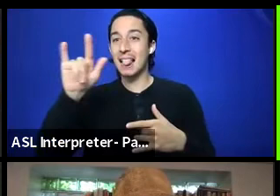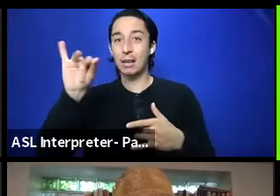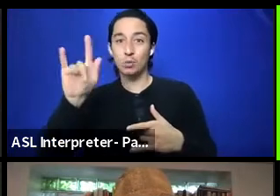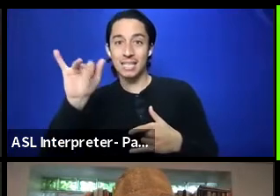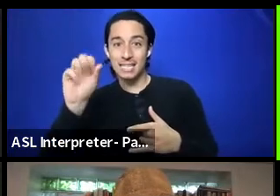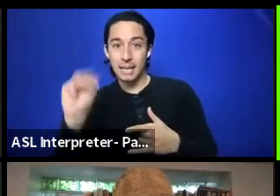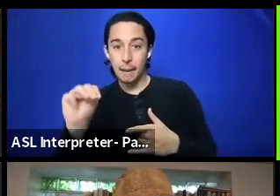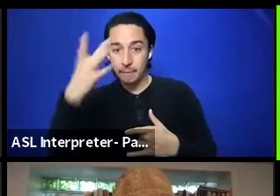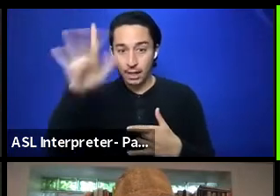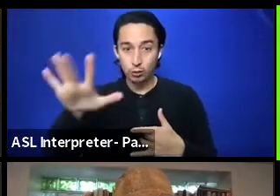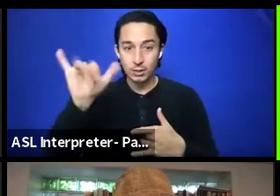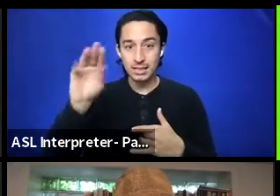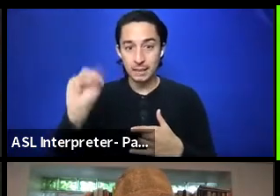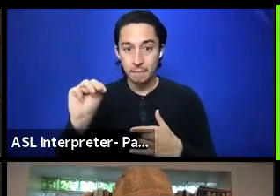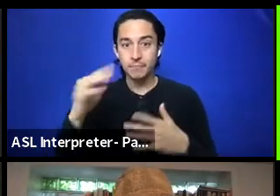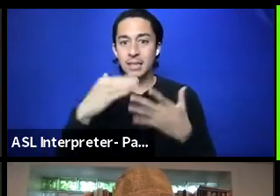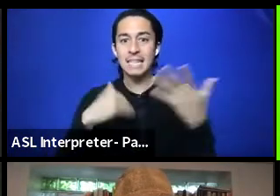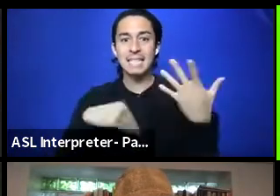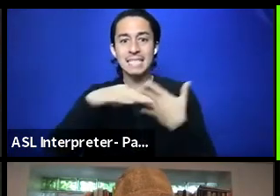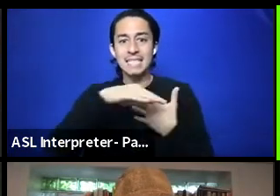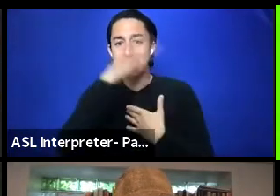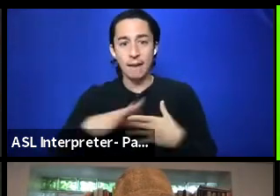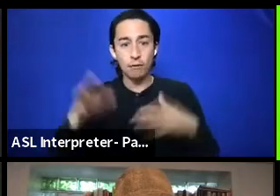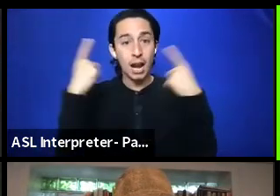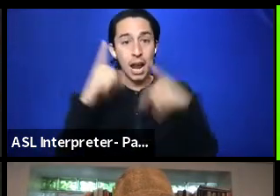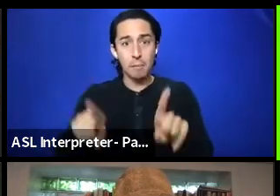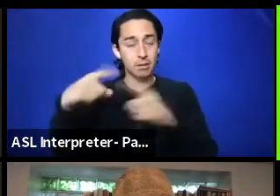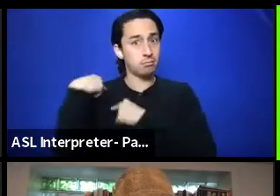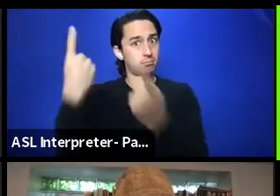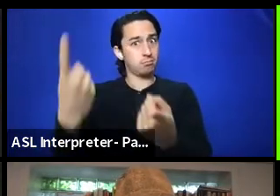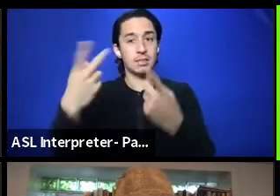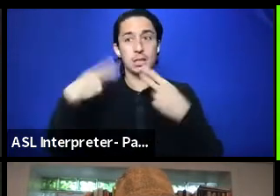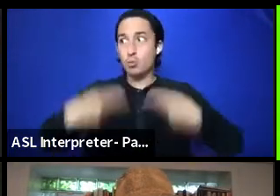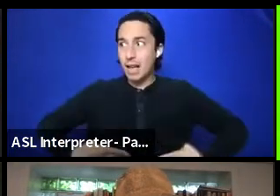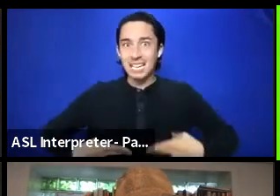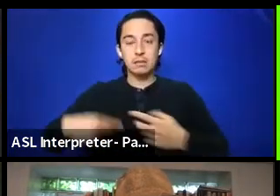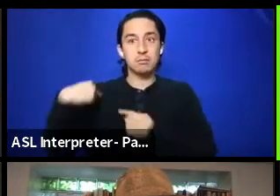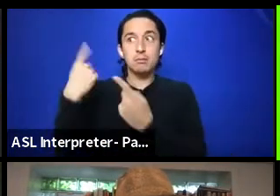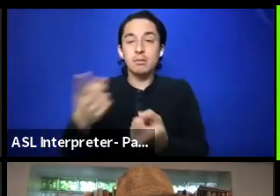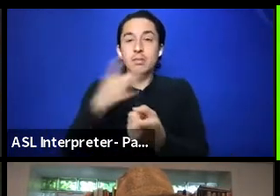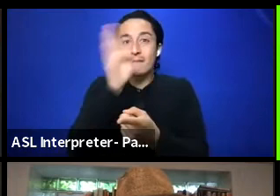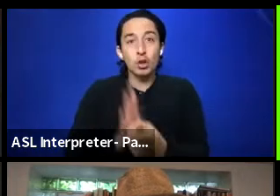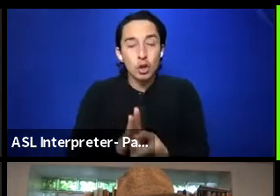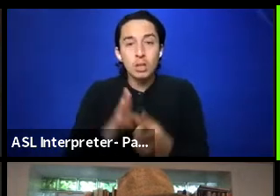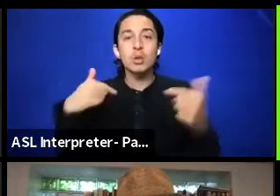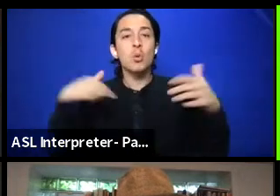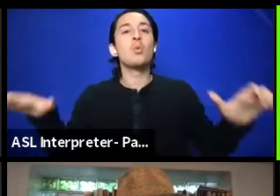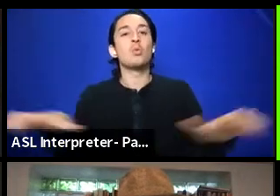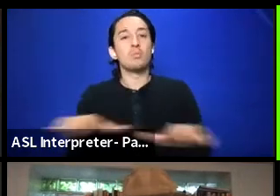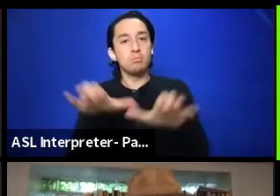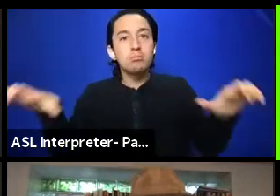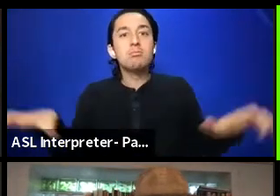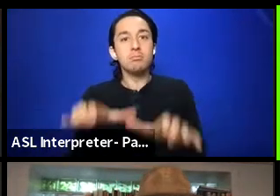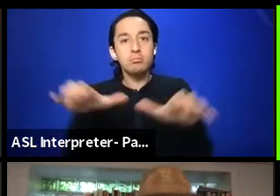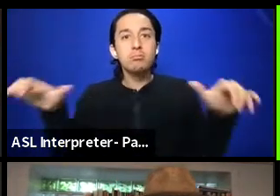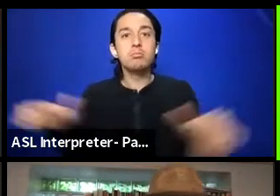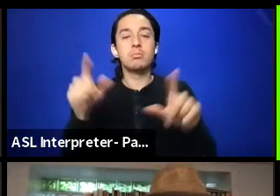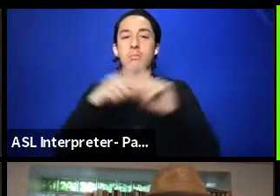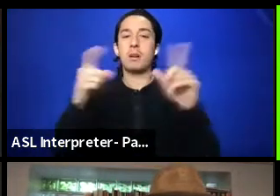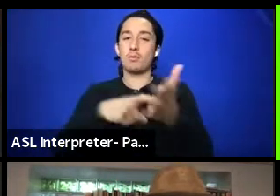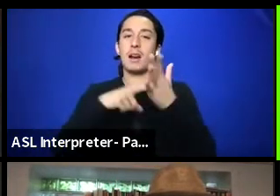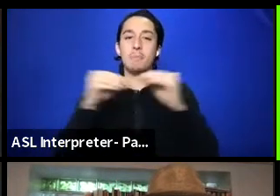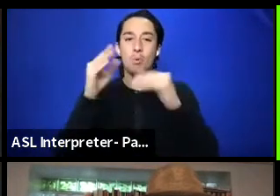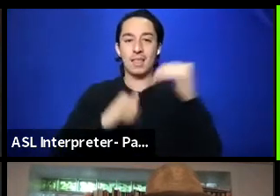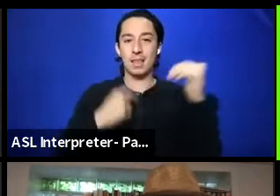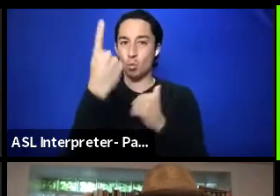and that's never been done in the history of human, of humanity. And so we are doing that and attempting that, but it takes more than one session. The